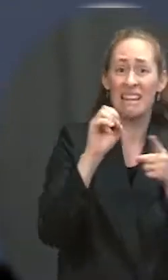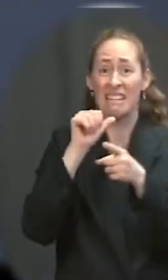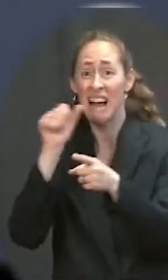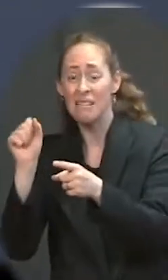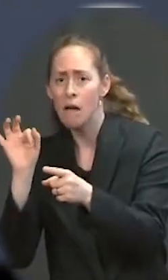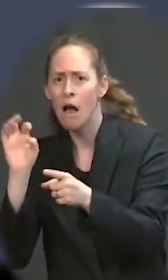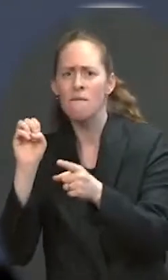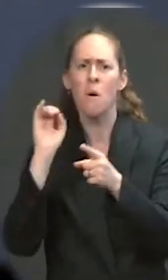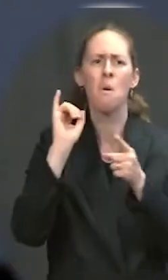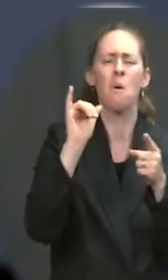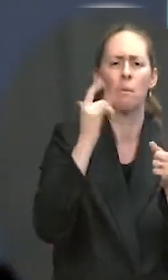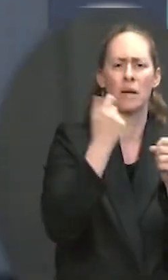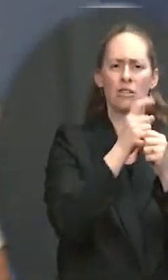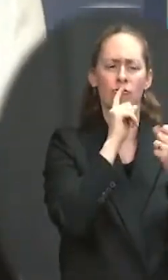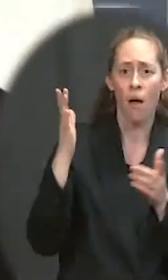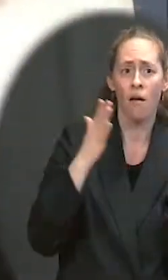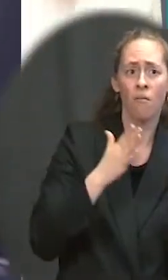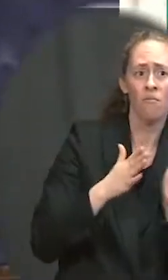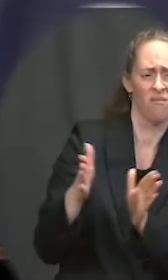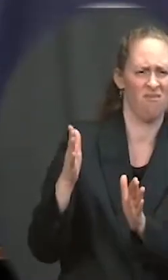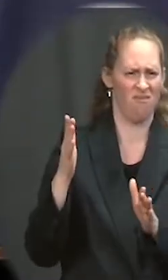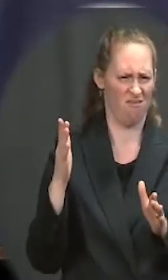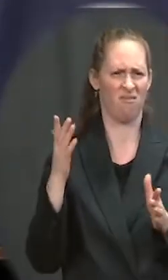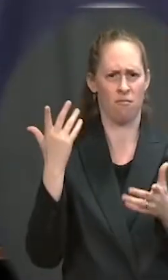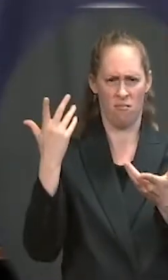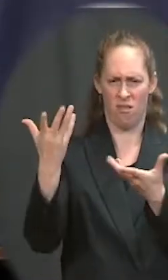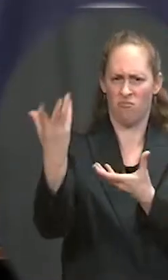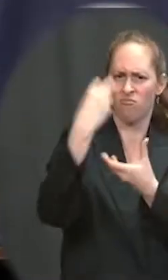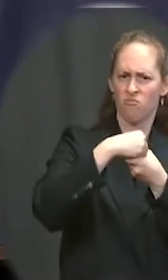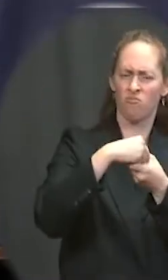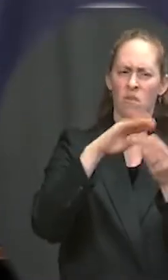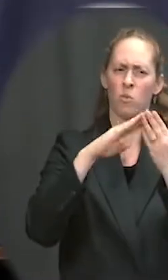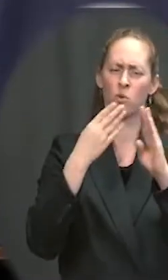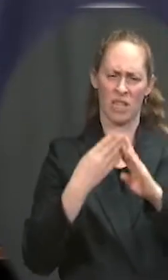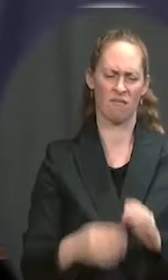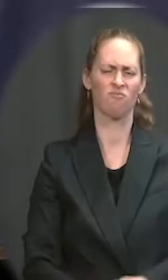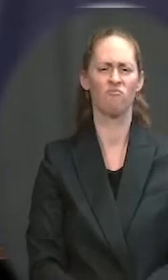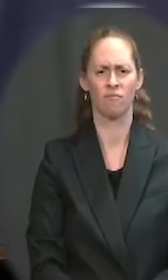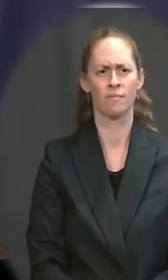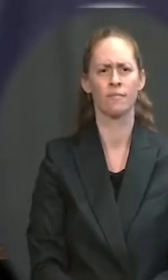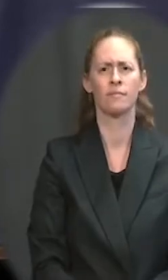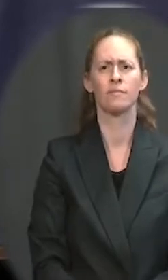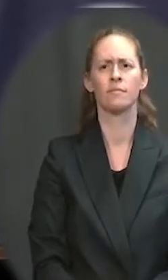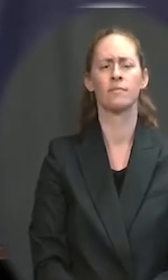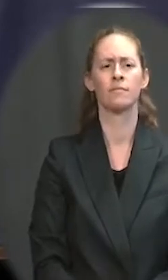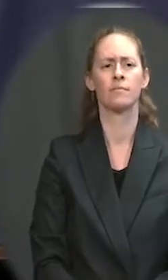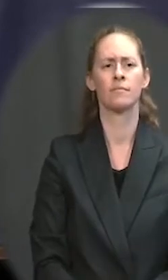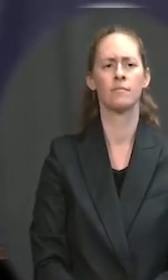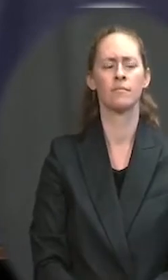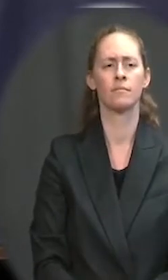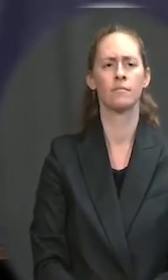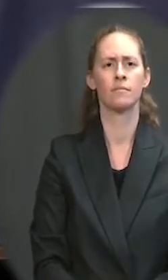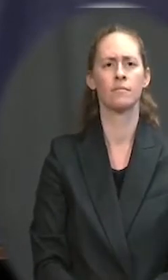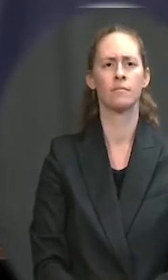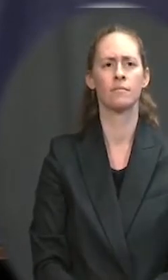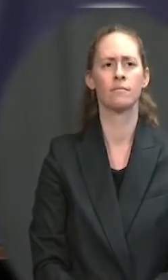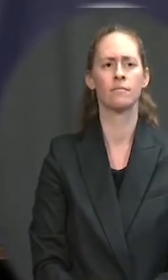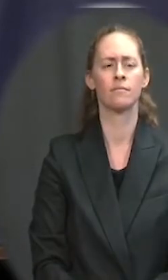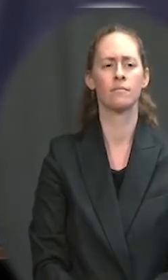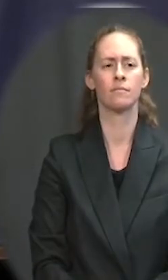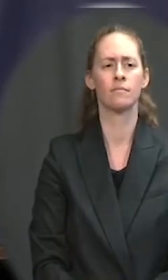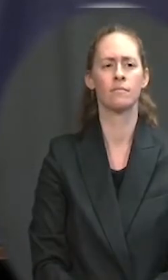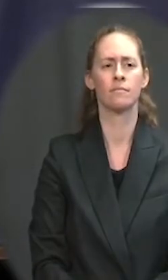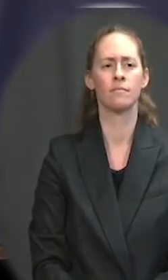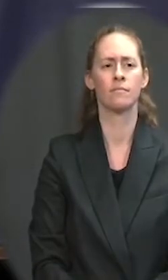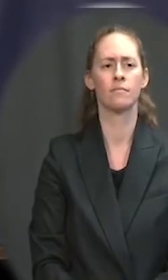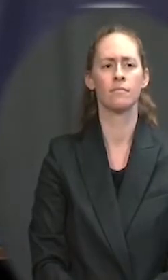that type of consultation is pretty standard. Now there is a huge Chinese rocket in outer space that's going to be crashing